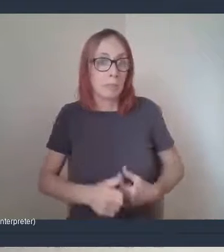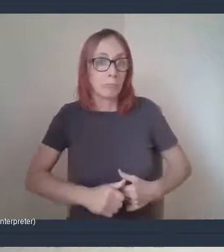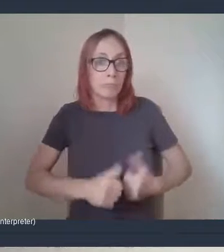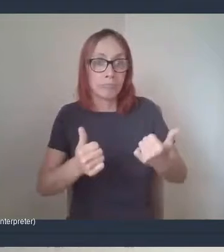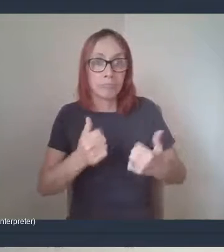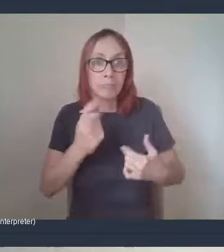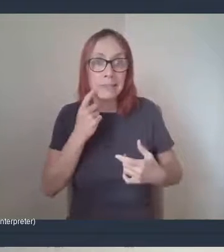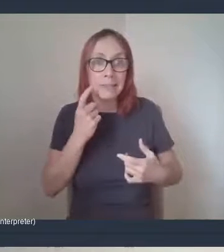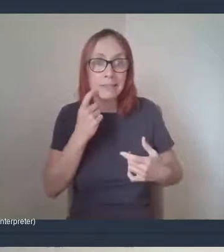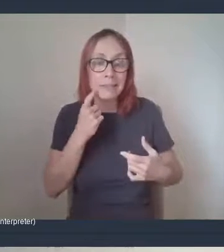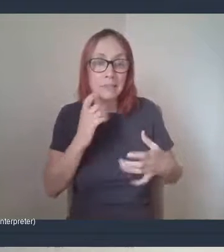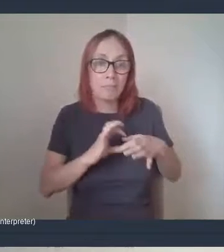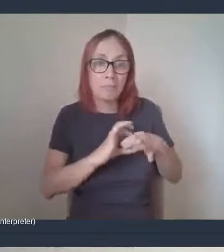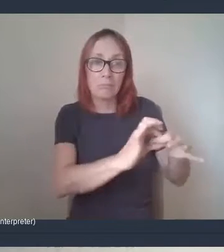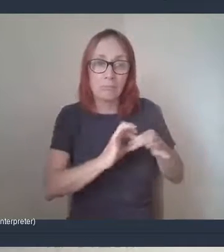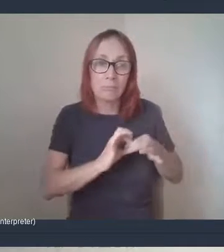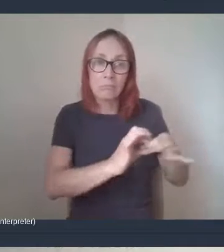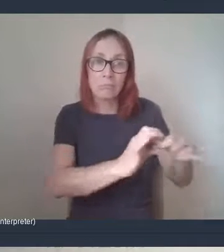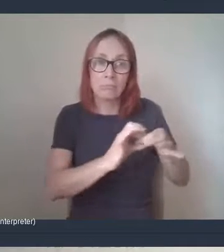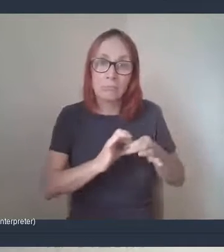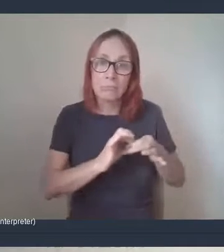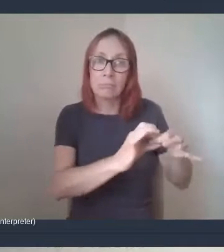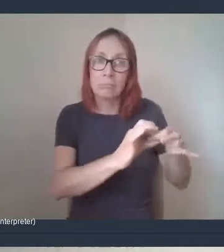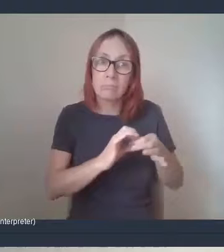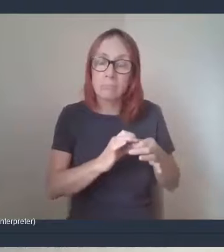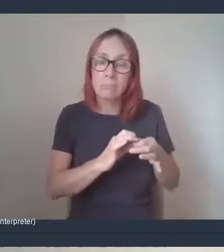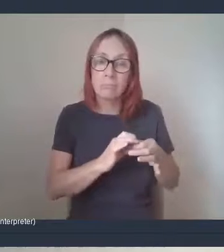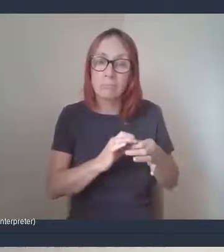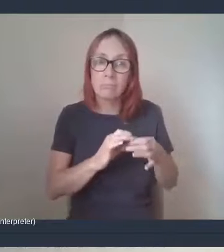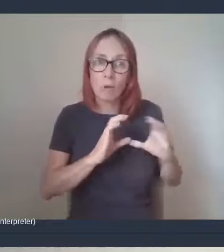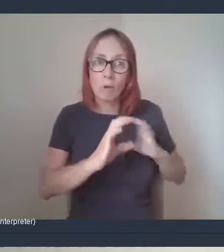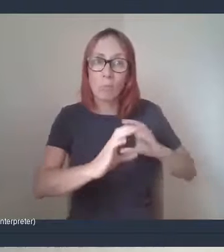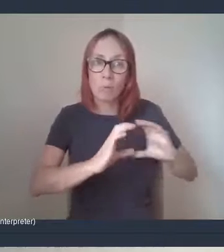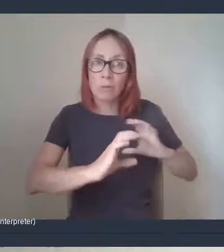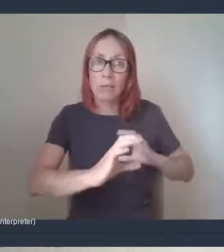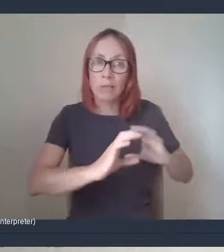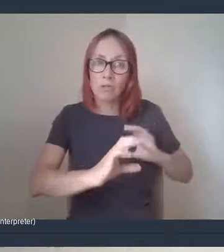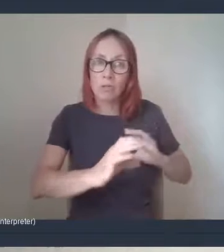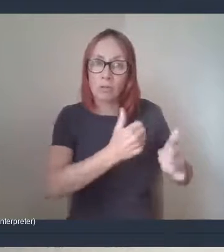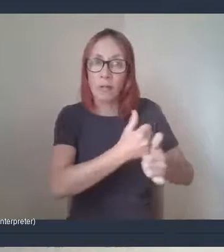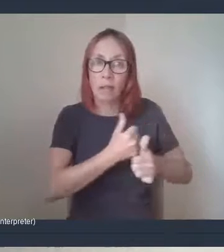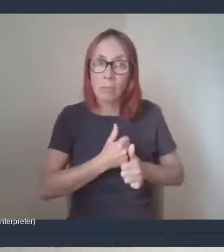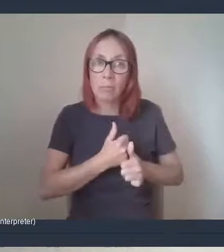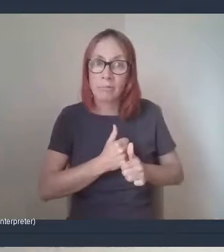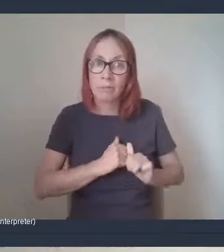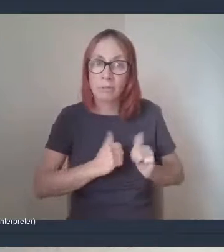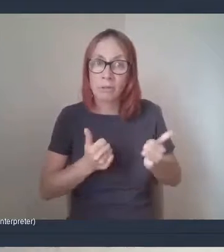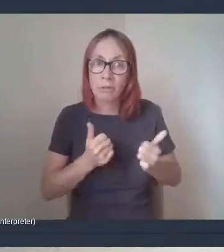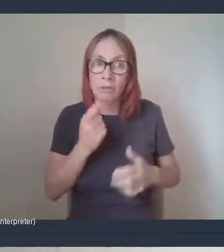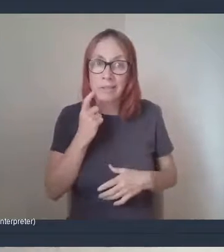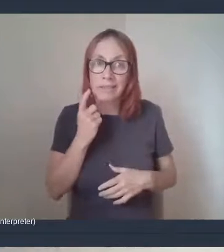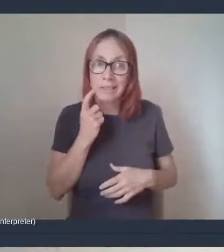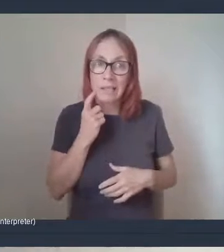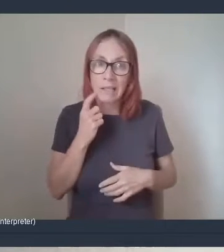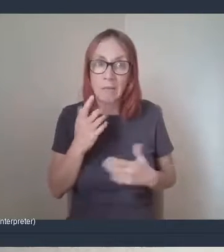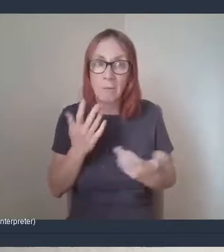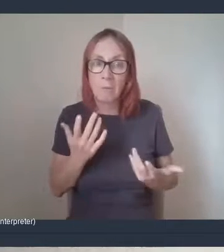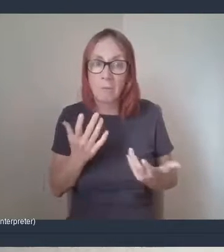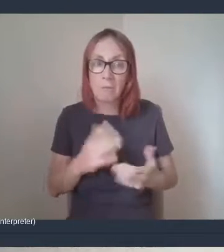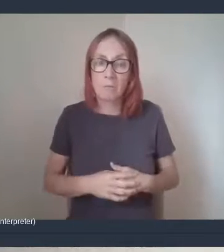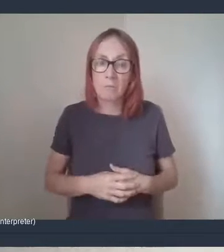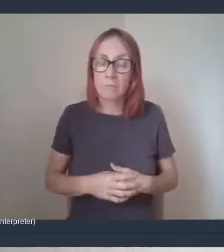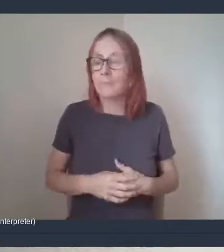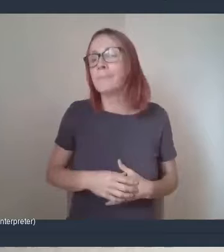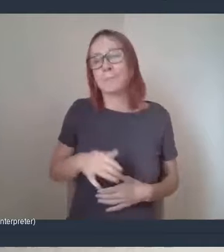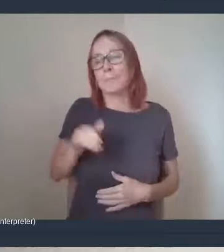both pantry, you know, for being to help you over this period? Yeah, so the,